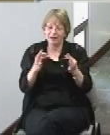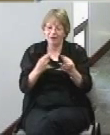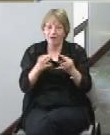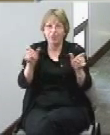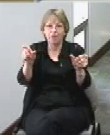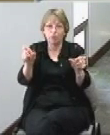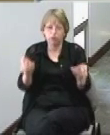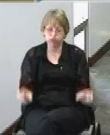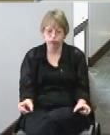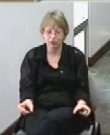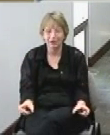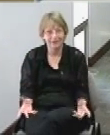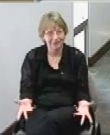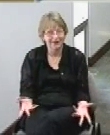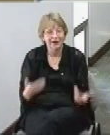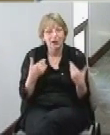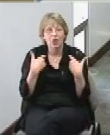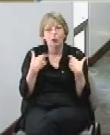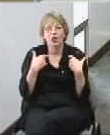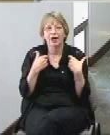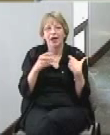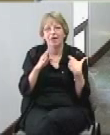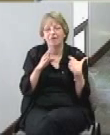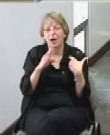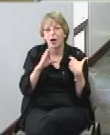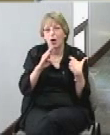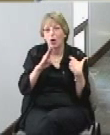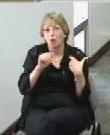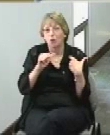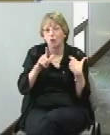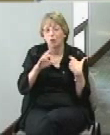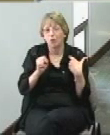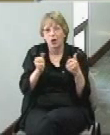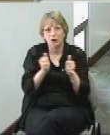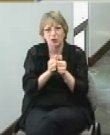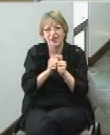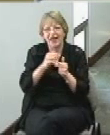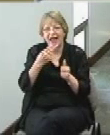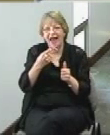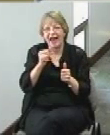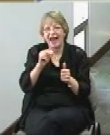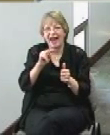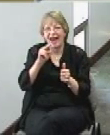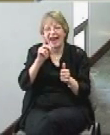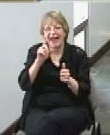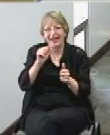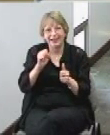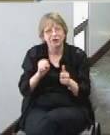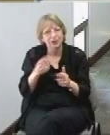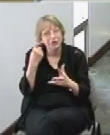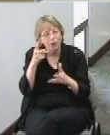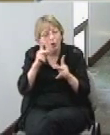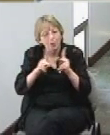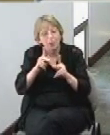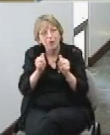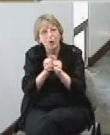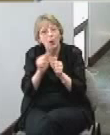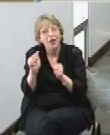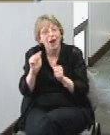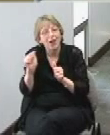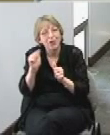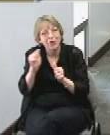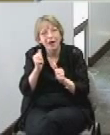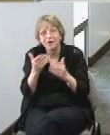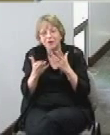have bowling balls with handles for those people who have arthritis and maybe they they either